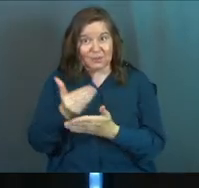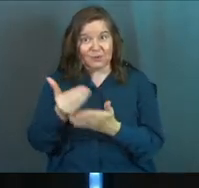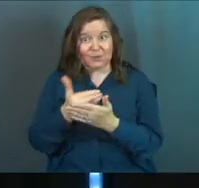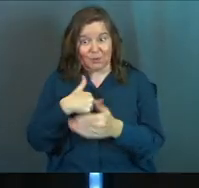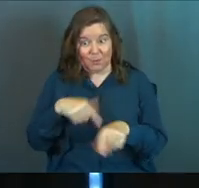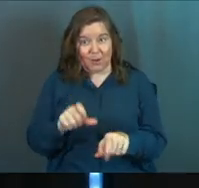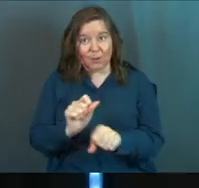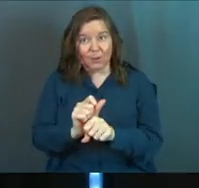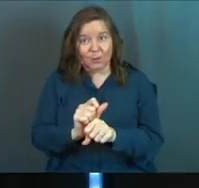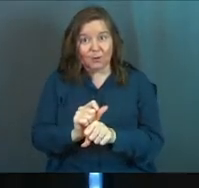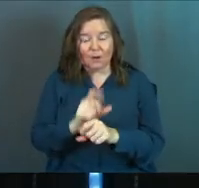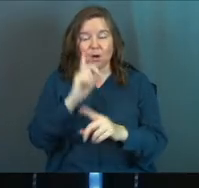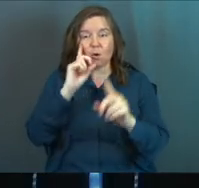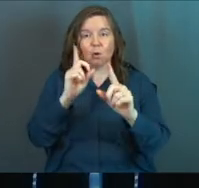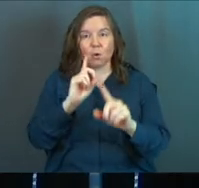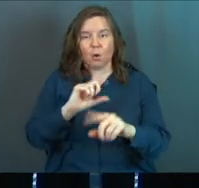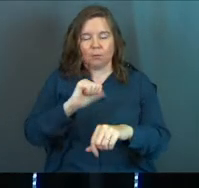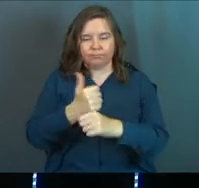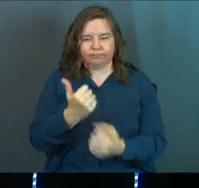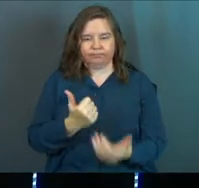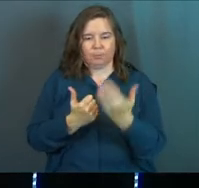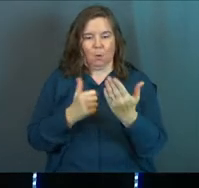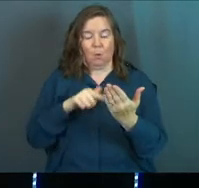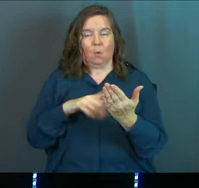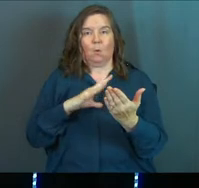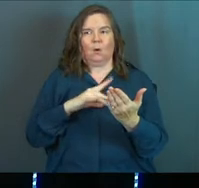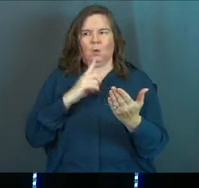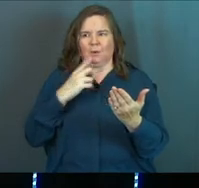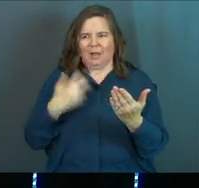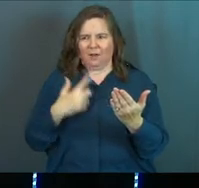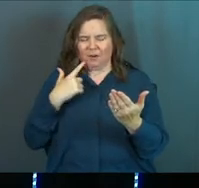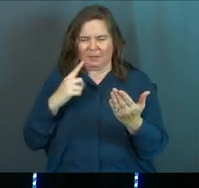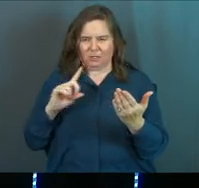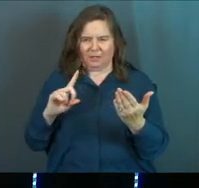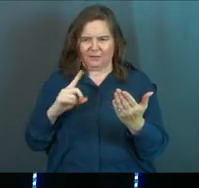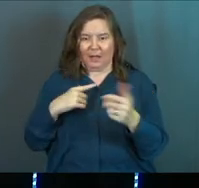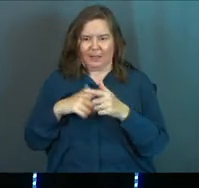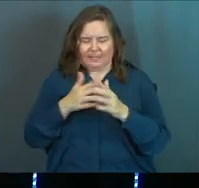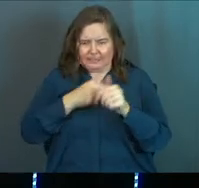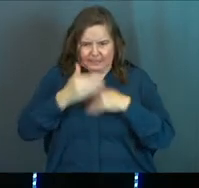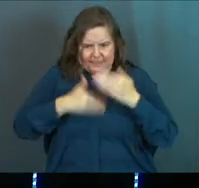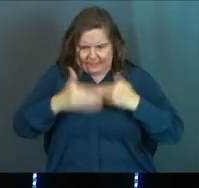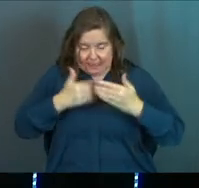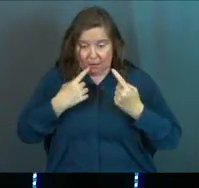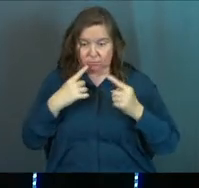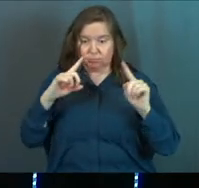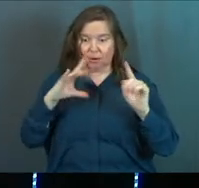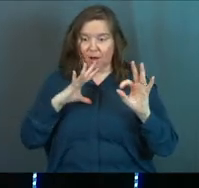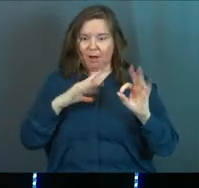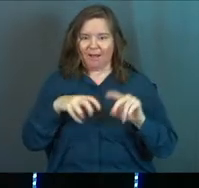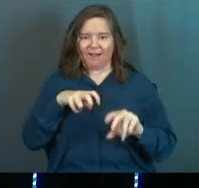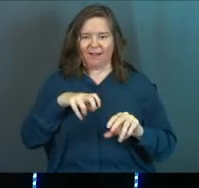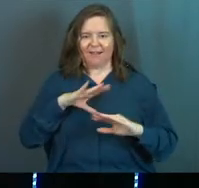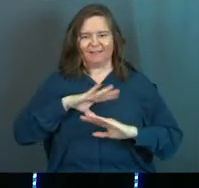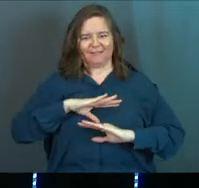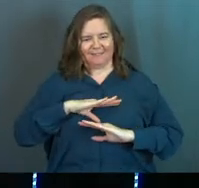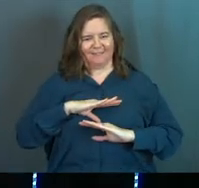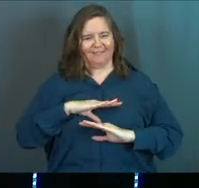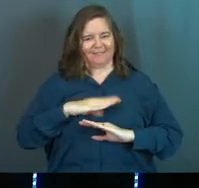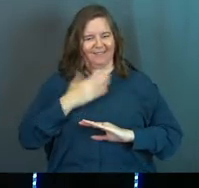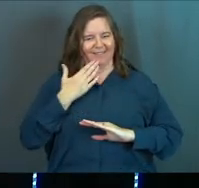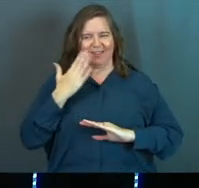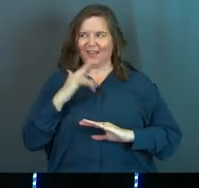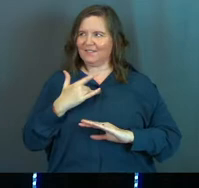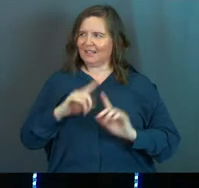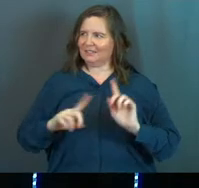at work? Haven't goals been put in front of you? It's like, man, that's gonna be really hard for me to achieve. And then you achieve it and then you get to stand back and you're like, thank you,